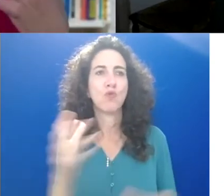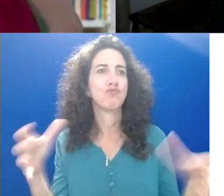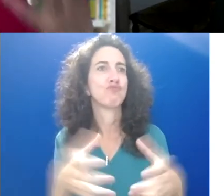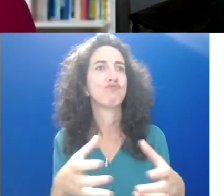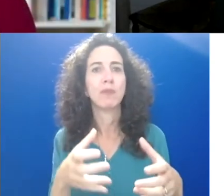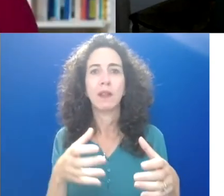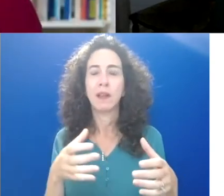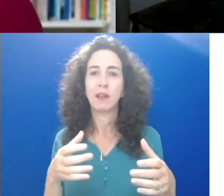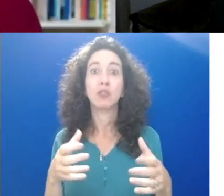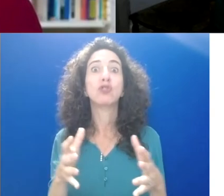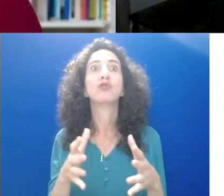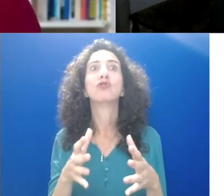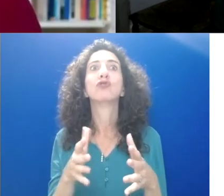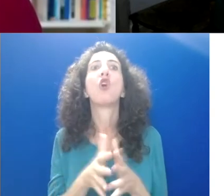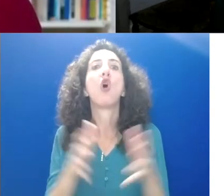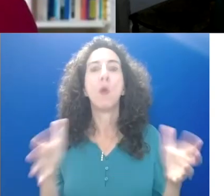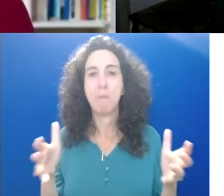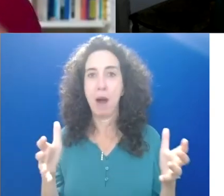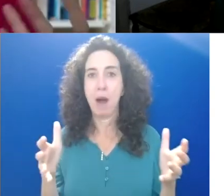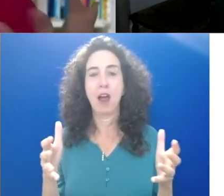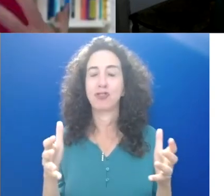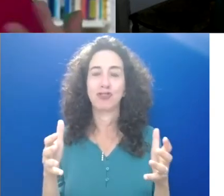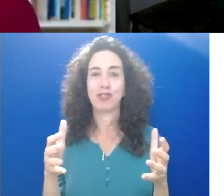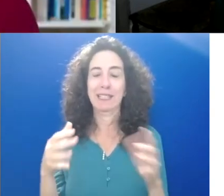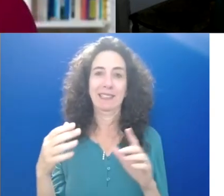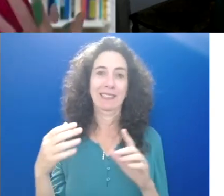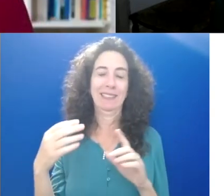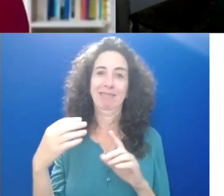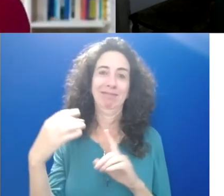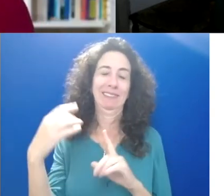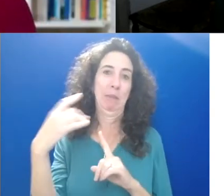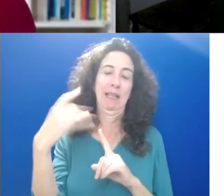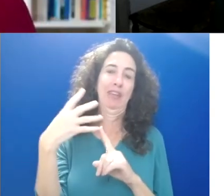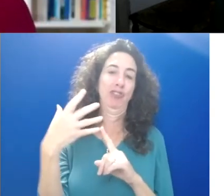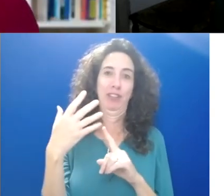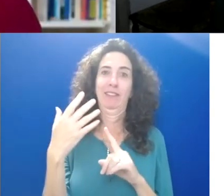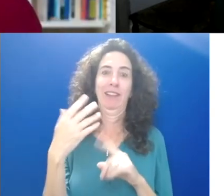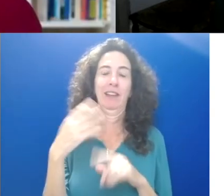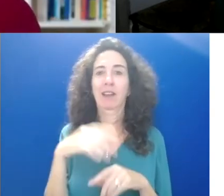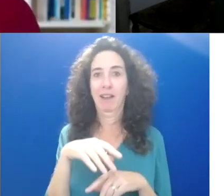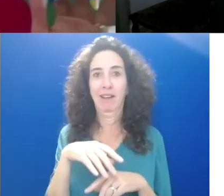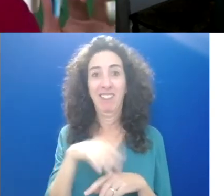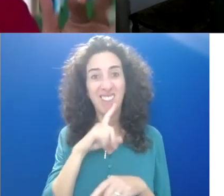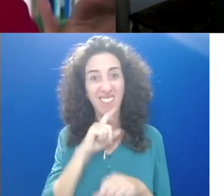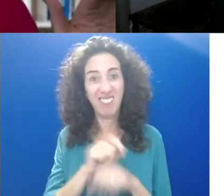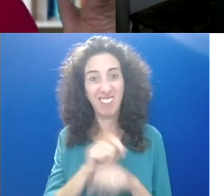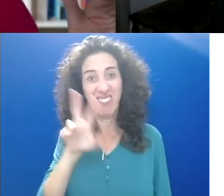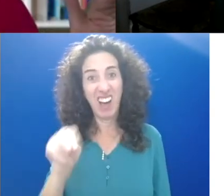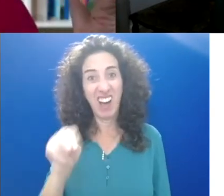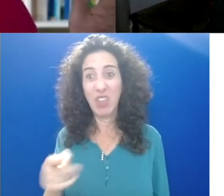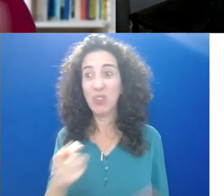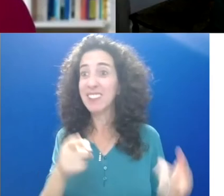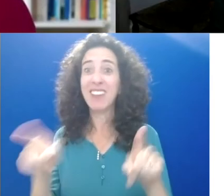stimuli, rarely were those things actually fun. And that